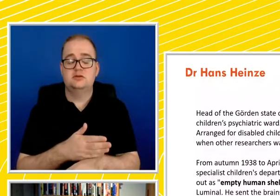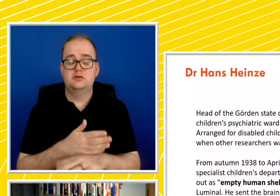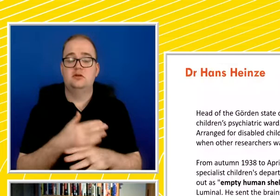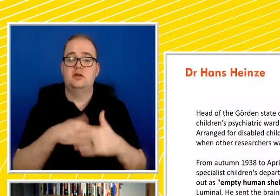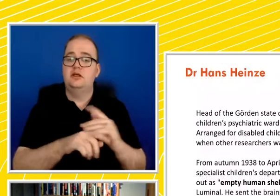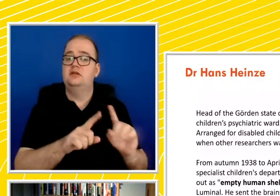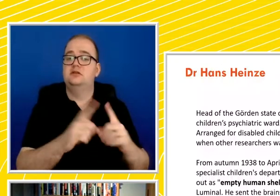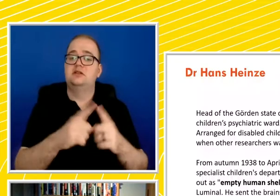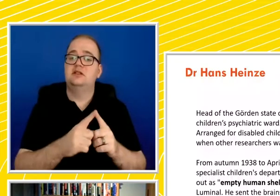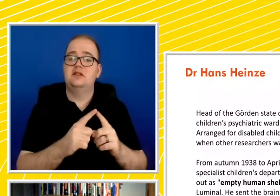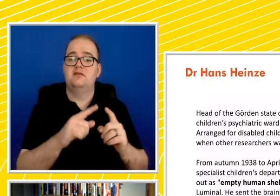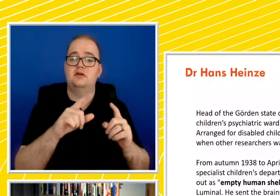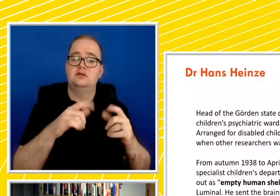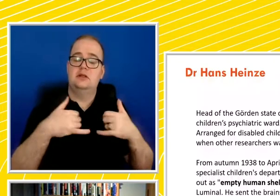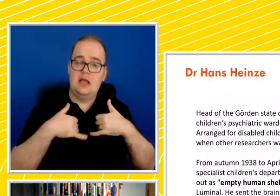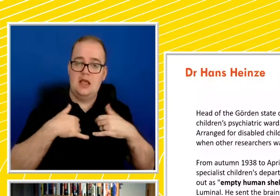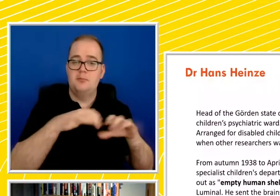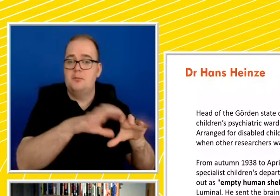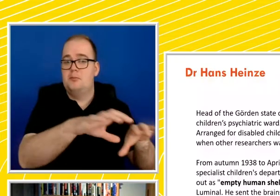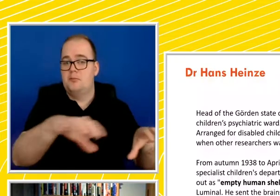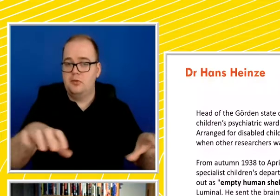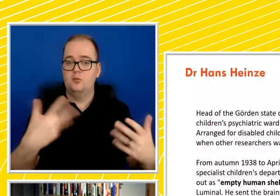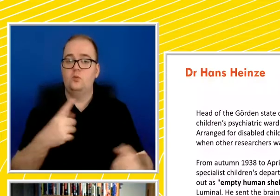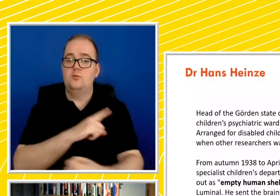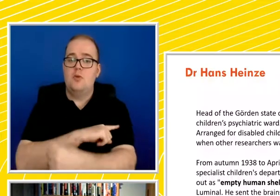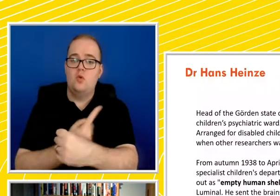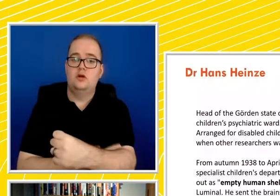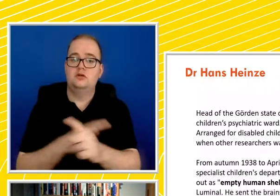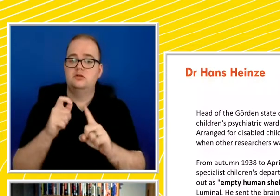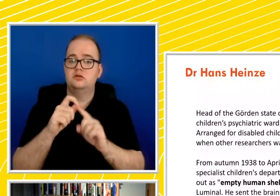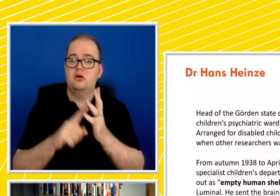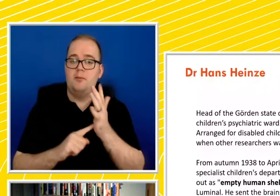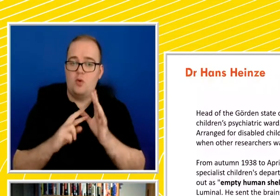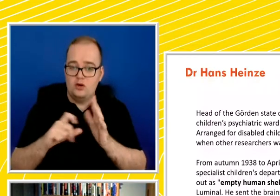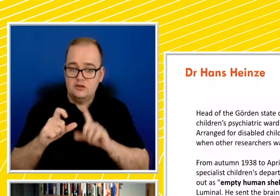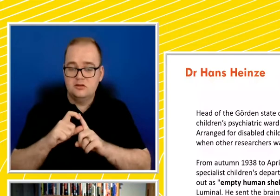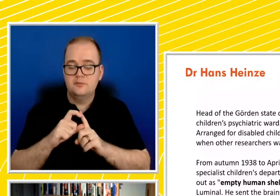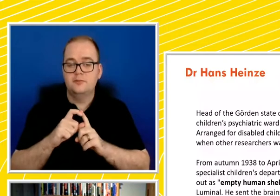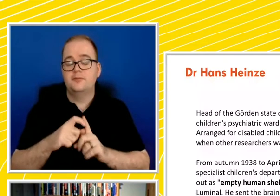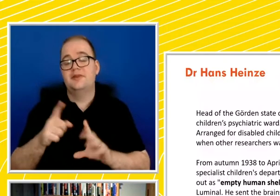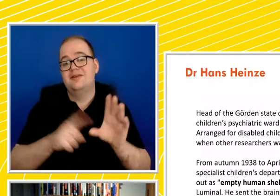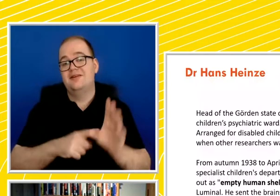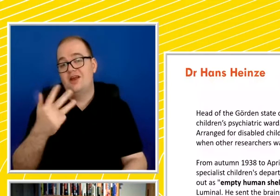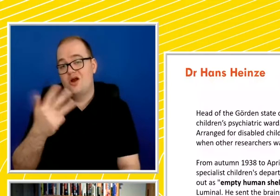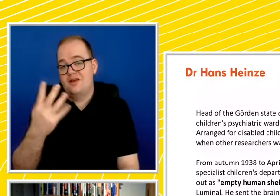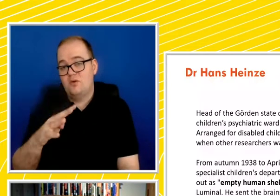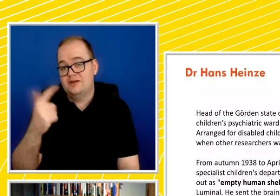in Poniatowa in Poland. And even in 1947 in Australia,